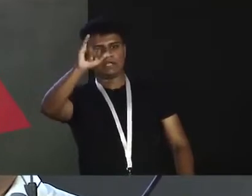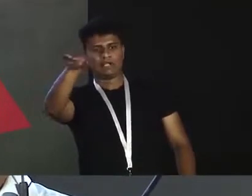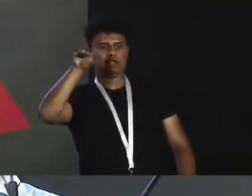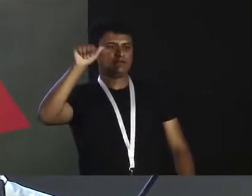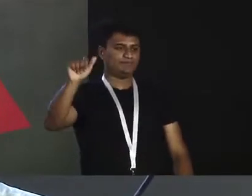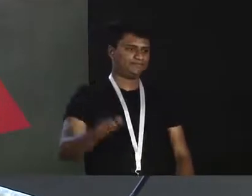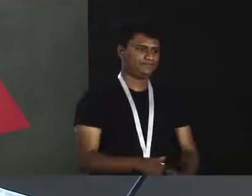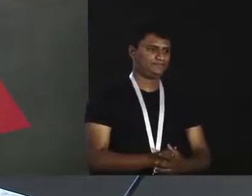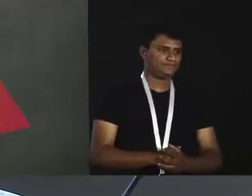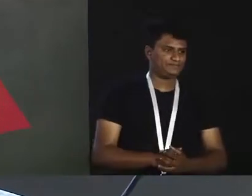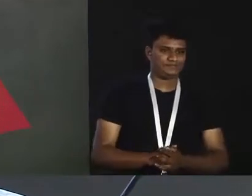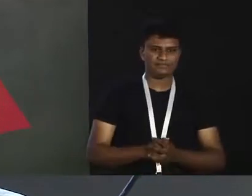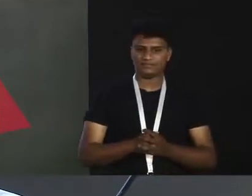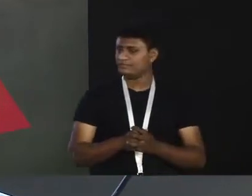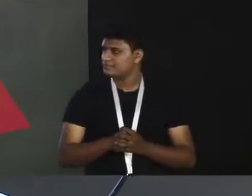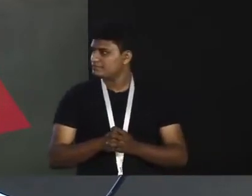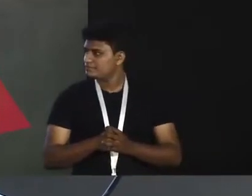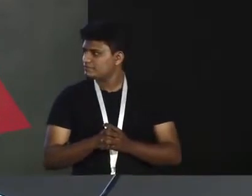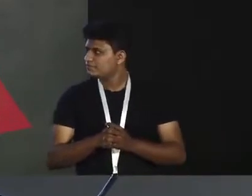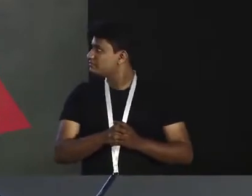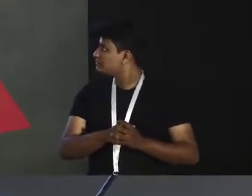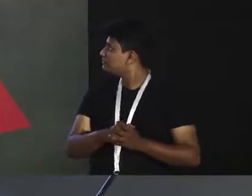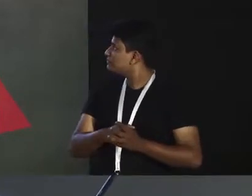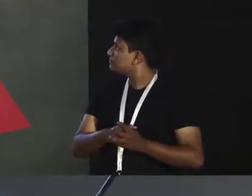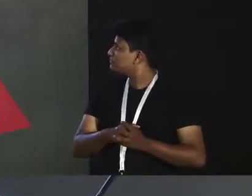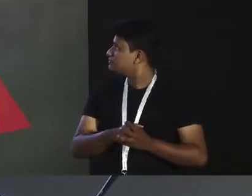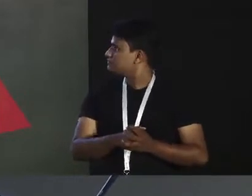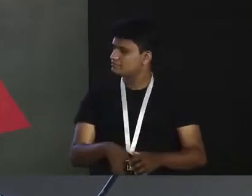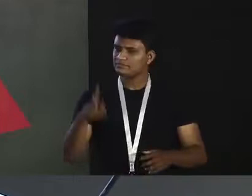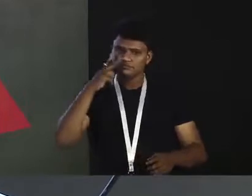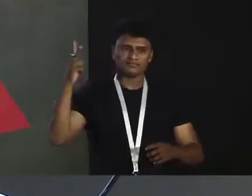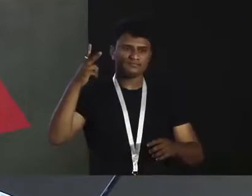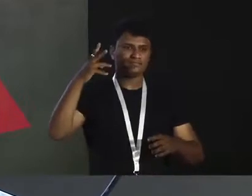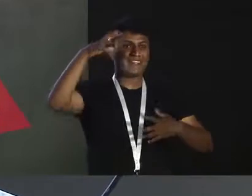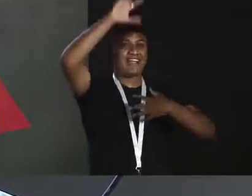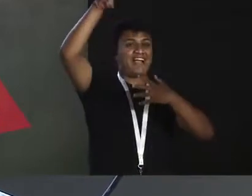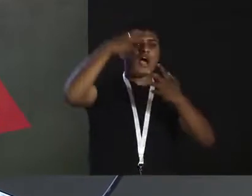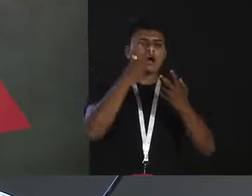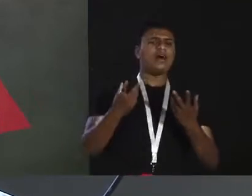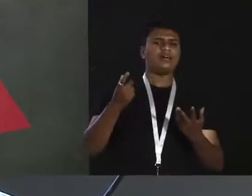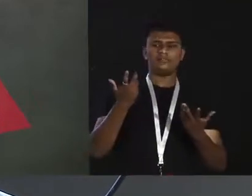So, how many of us have touched a rock from space? Anybody?